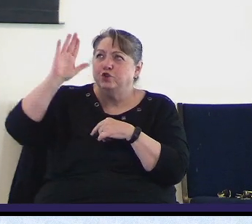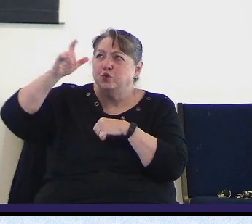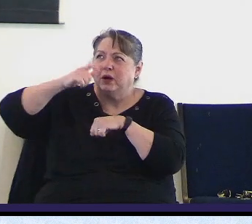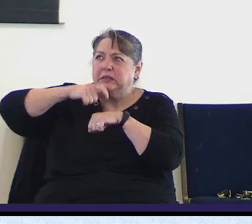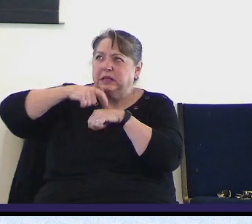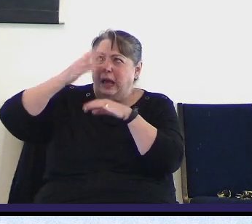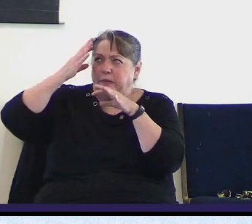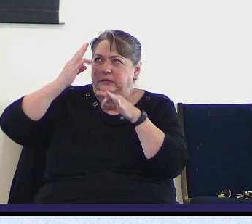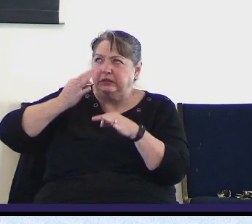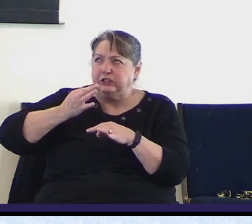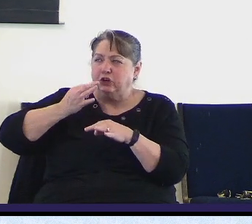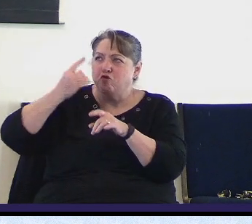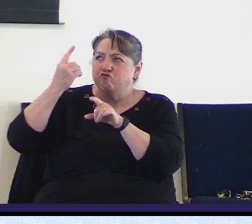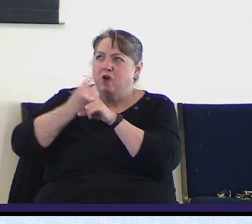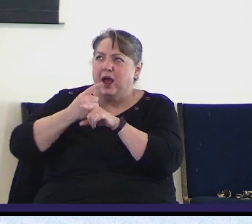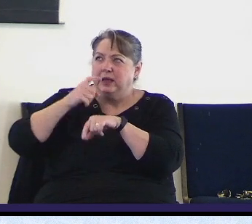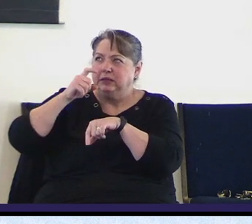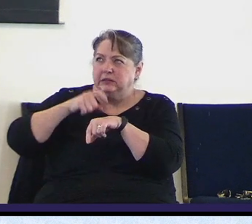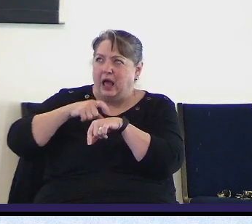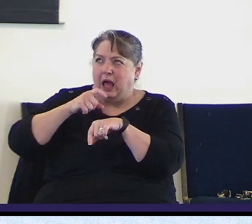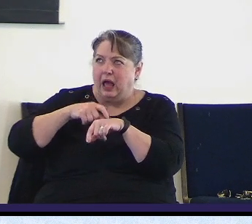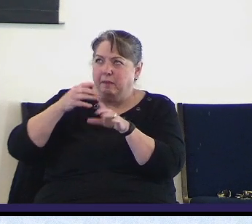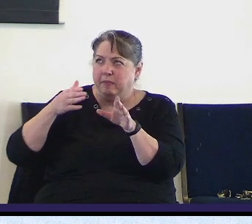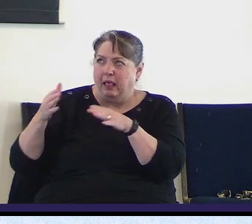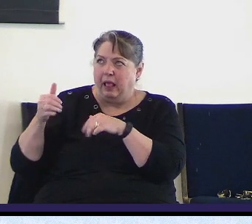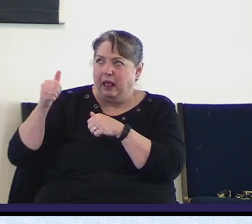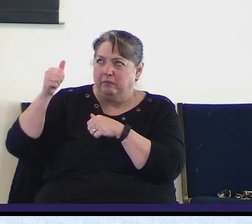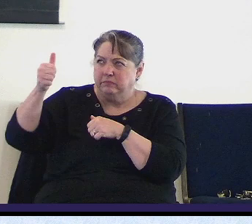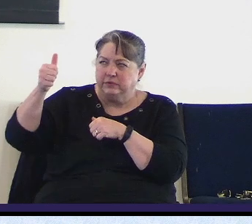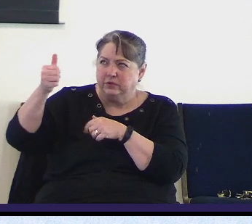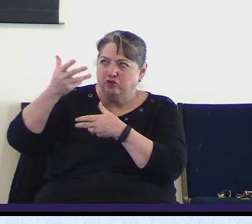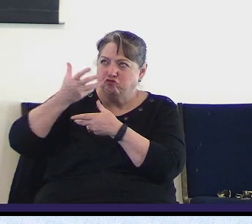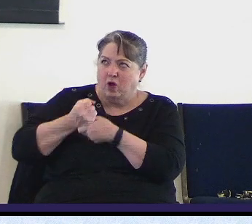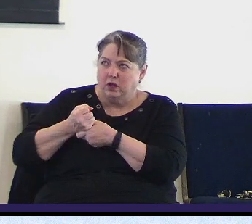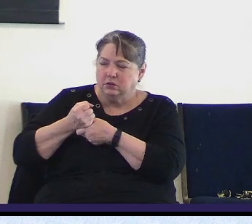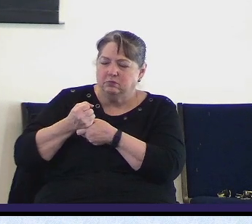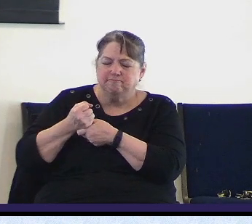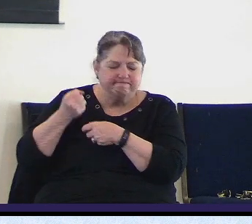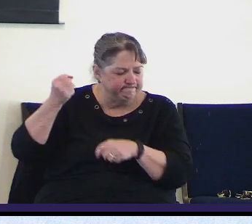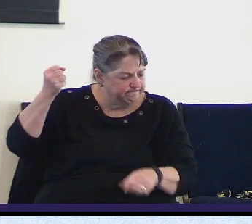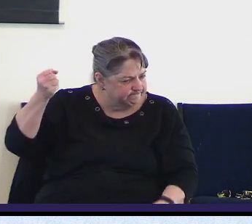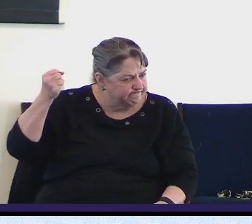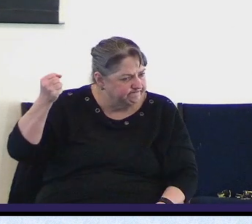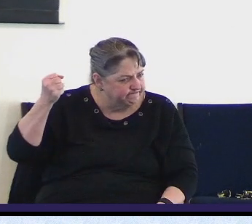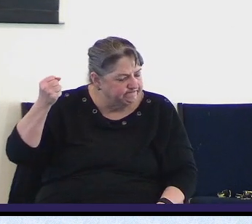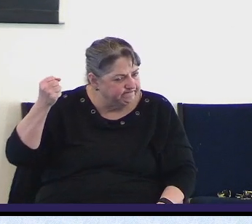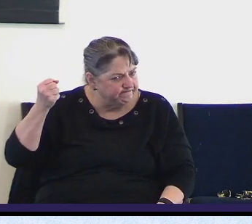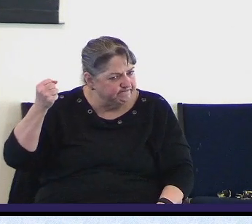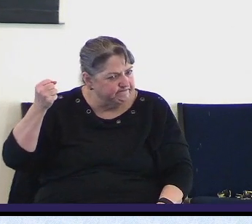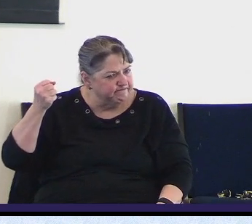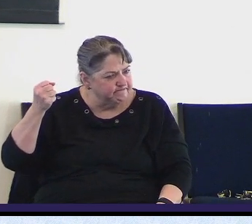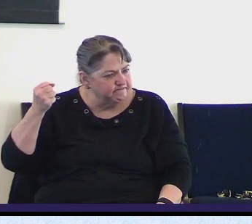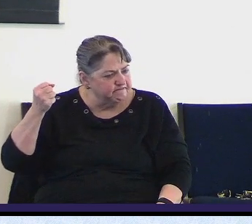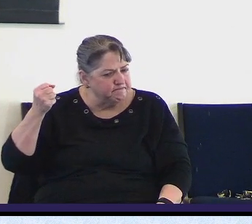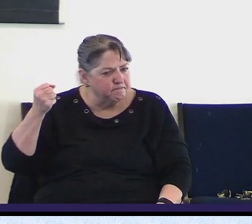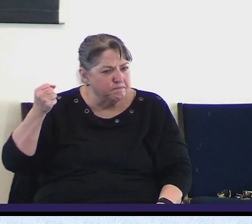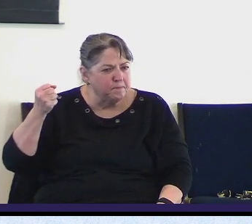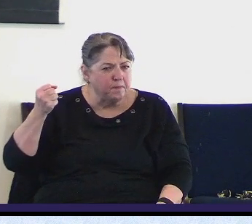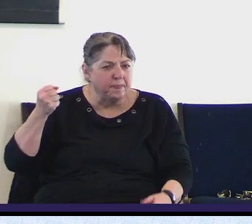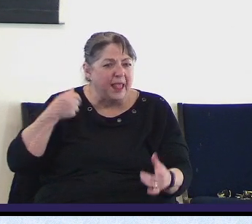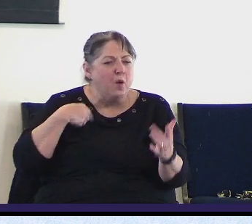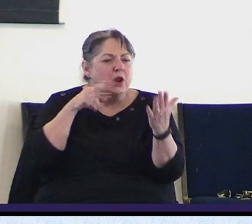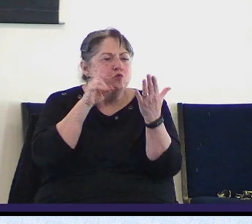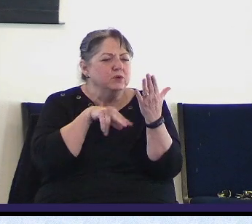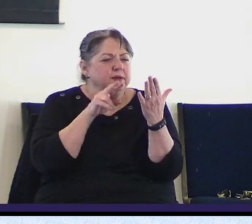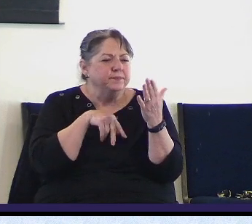be because he's promised it and so we bank on to his promises I want to read something to you is it's called God means just what he